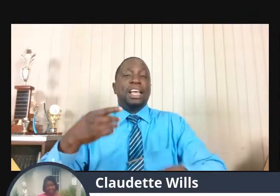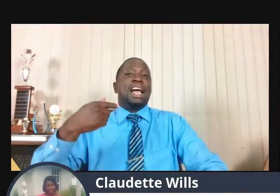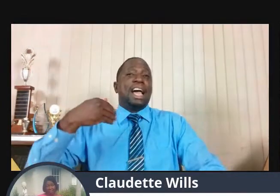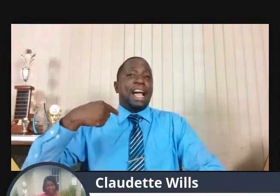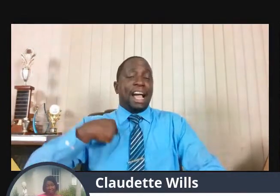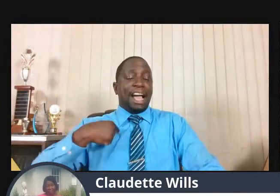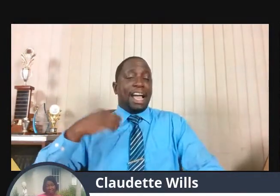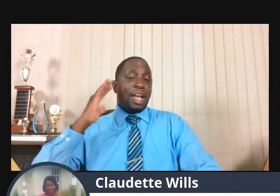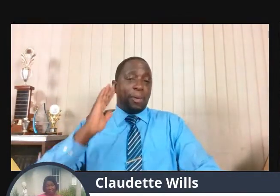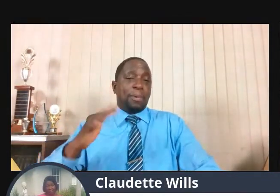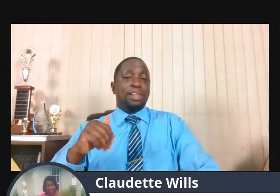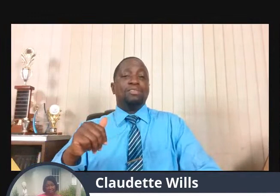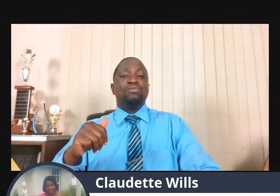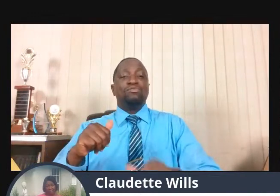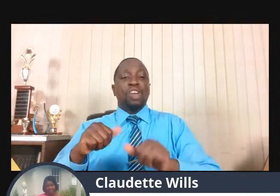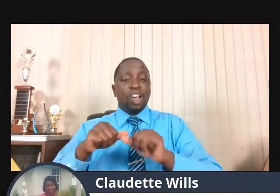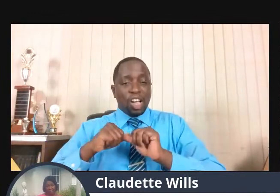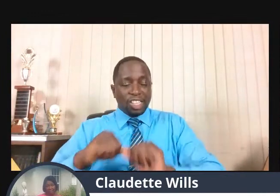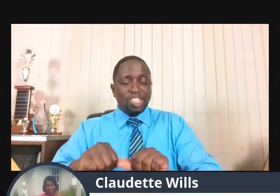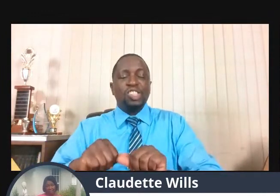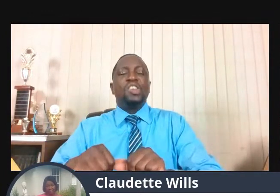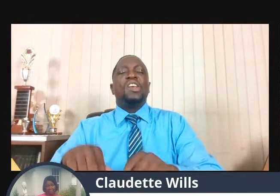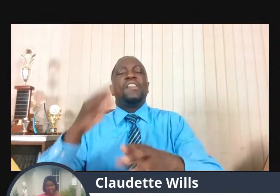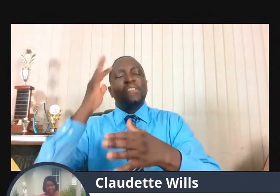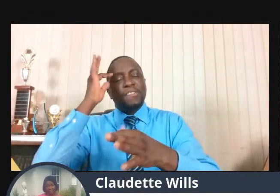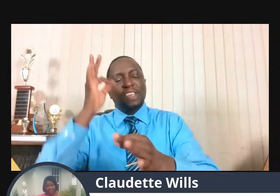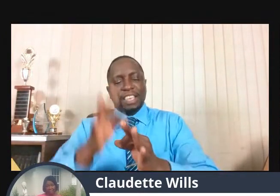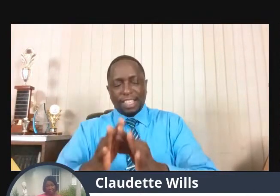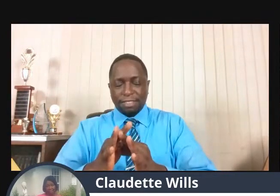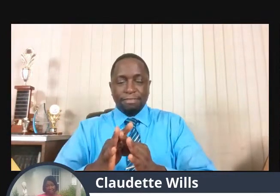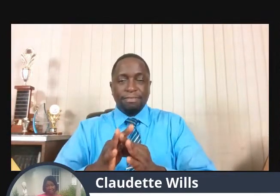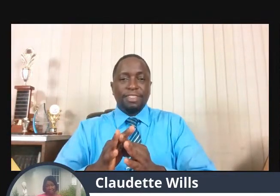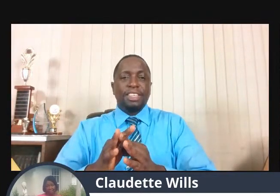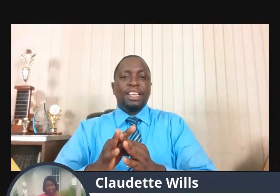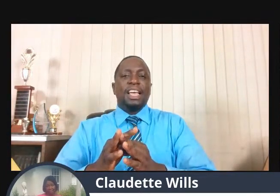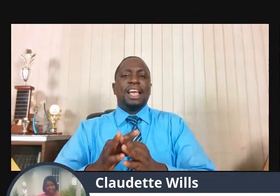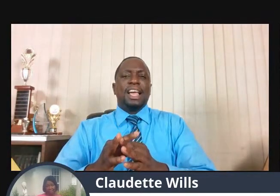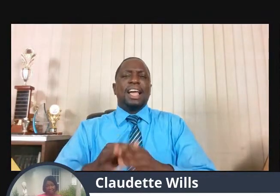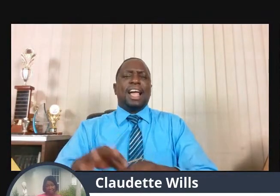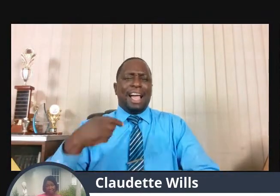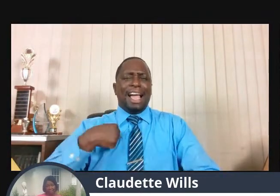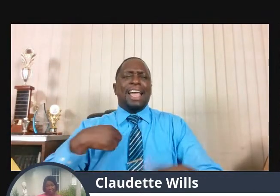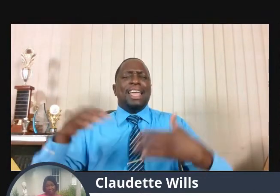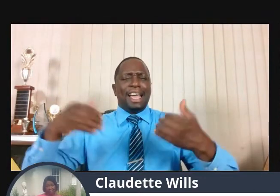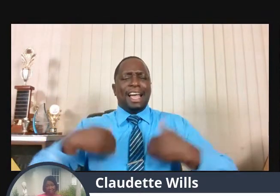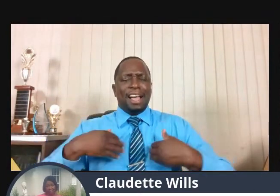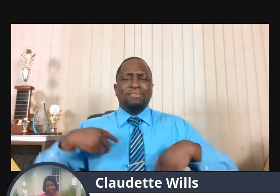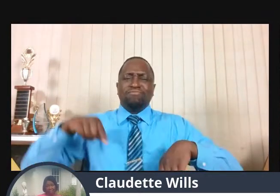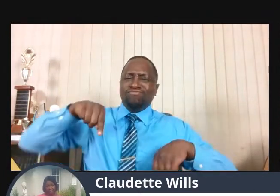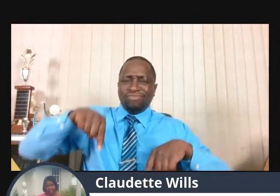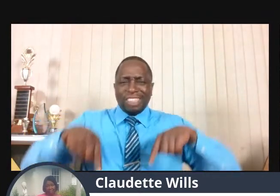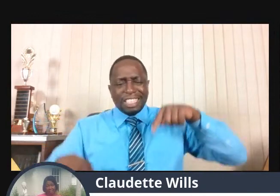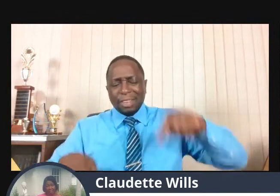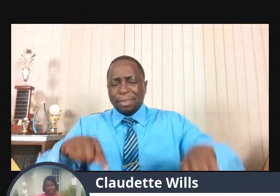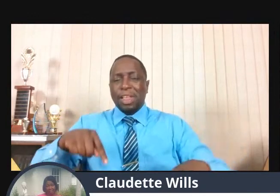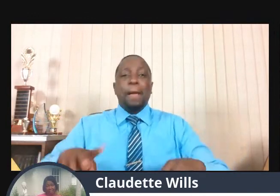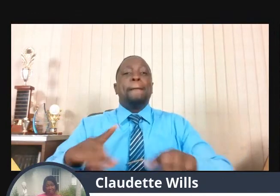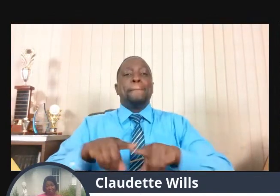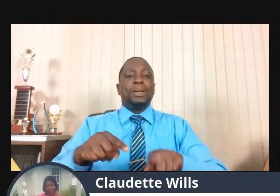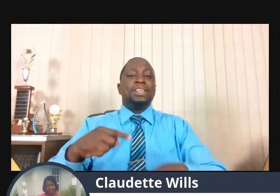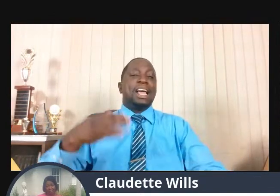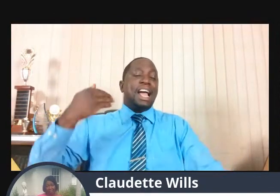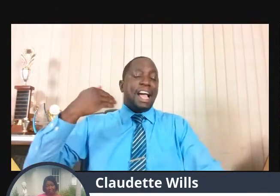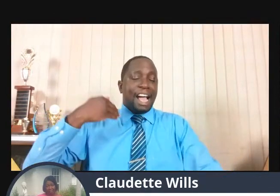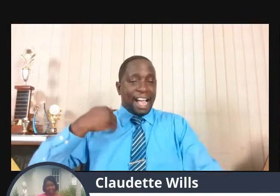I would like to because of my disability, but I will hold on. Preacher, I found from the